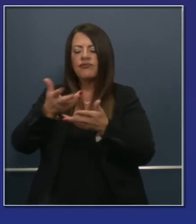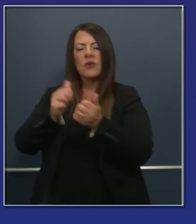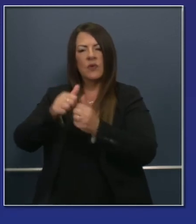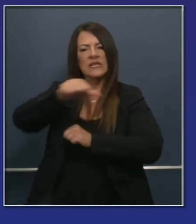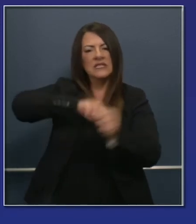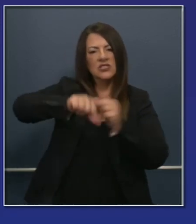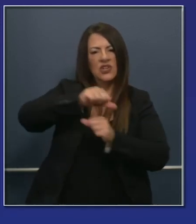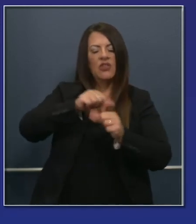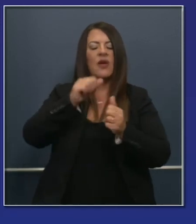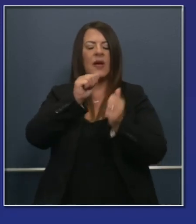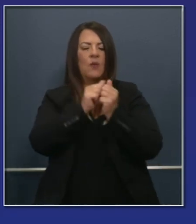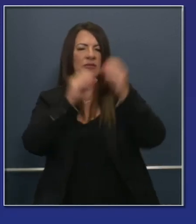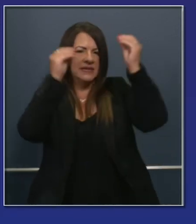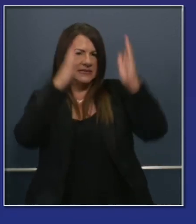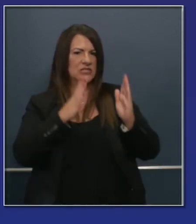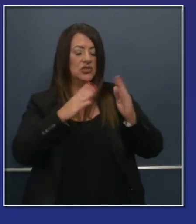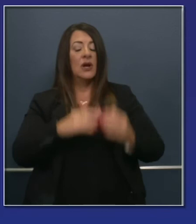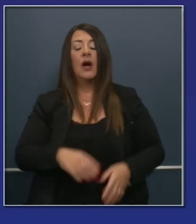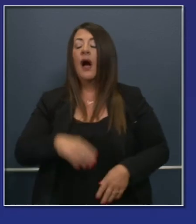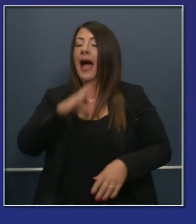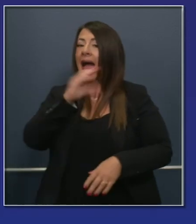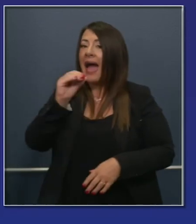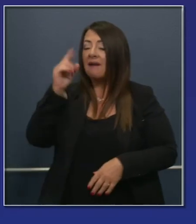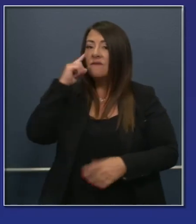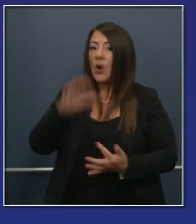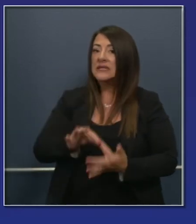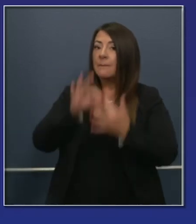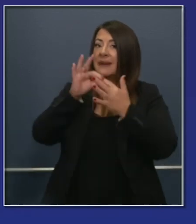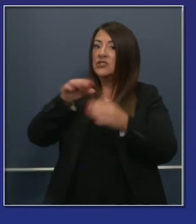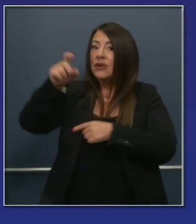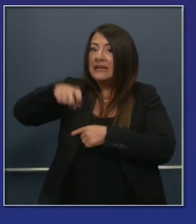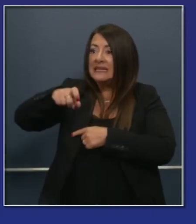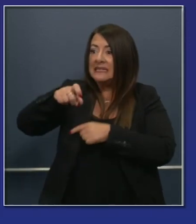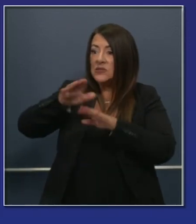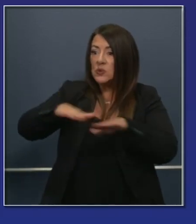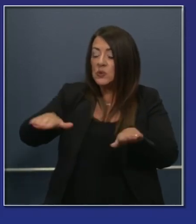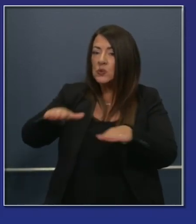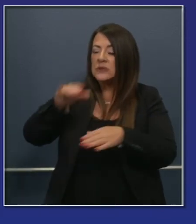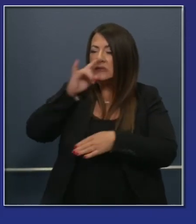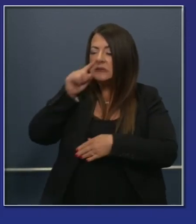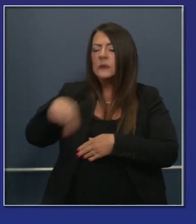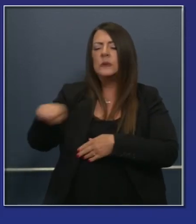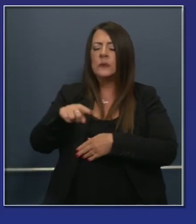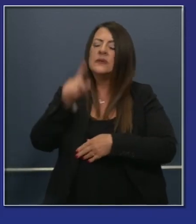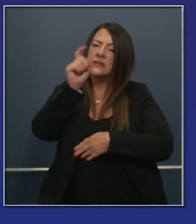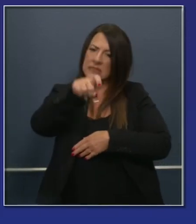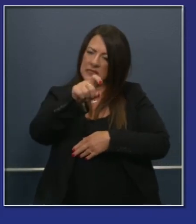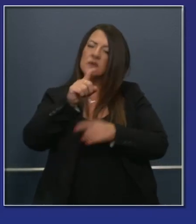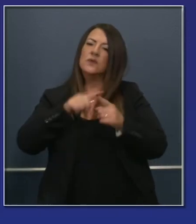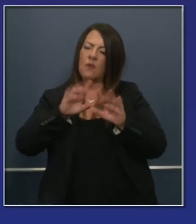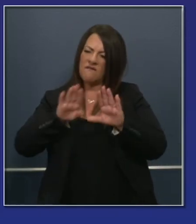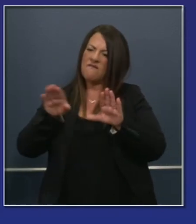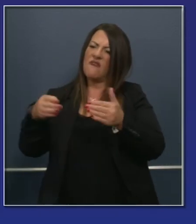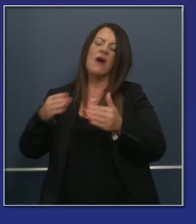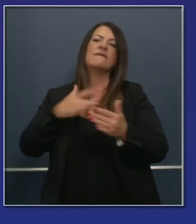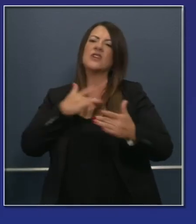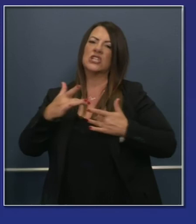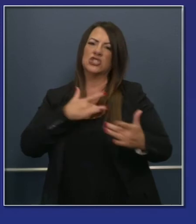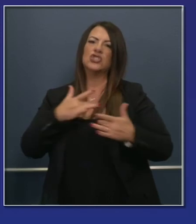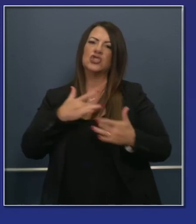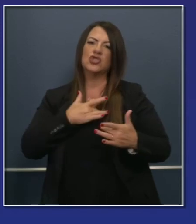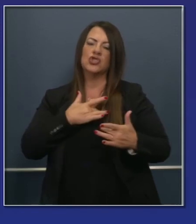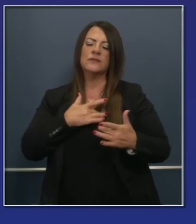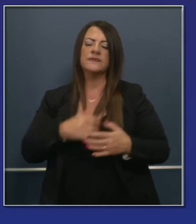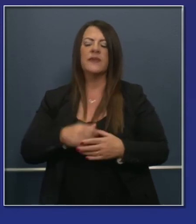particularly for students of special needs which is foundational as much as we can and that's an area of obvious concern and I'll